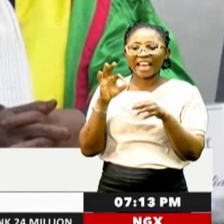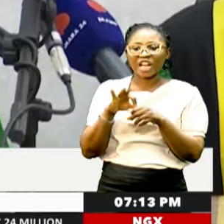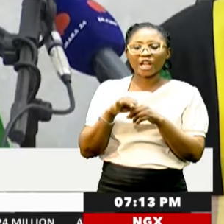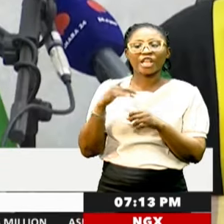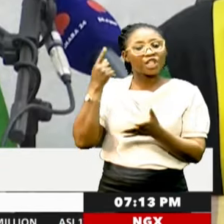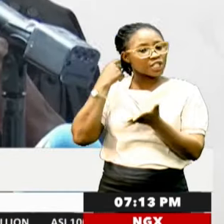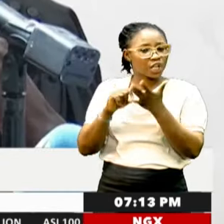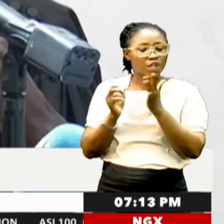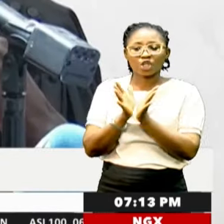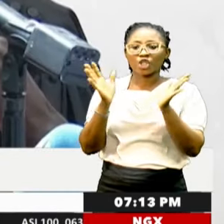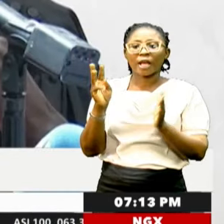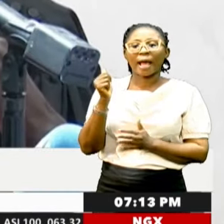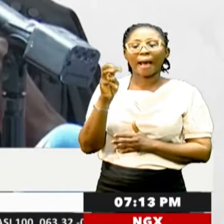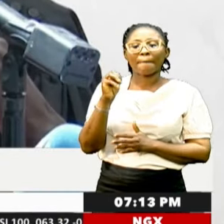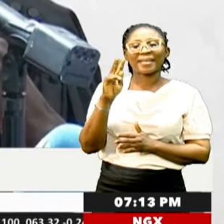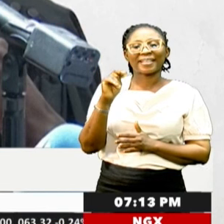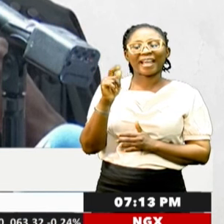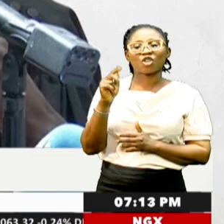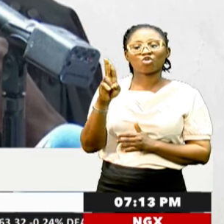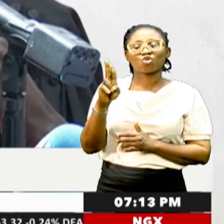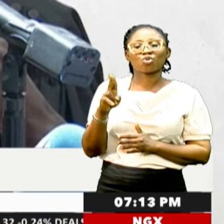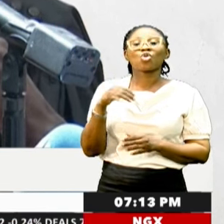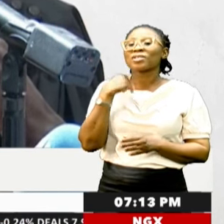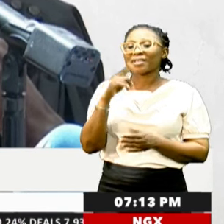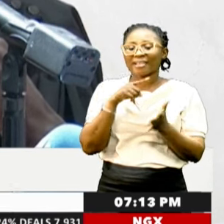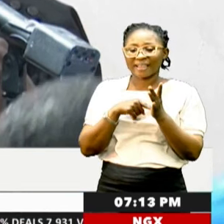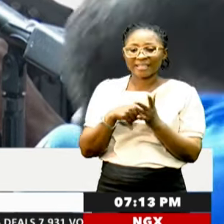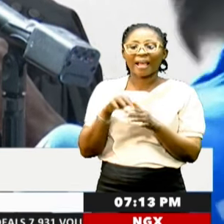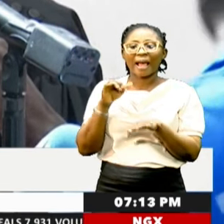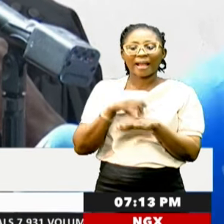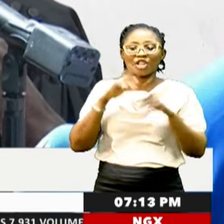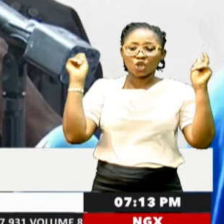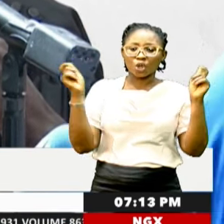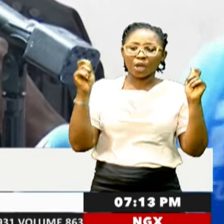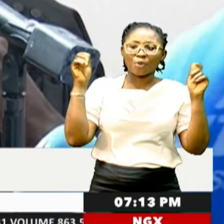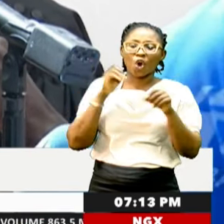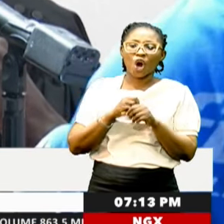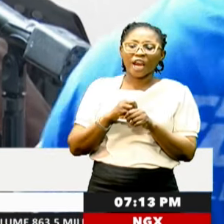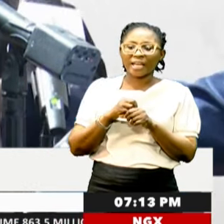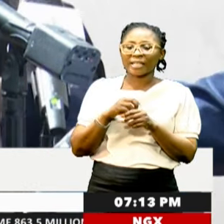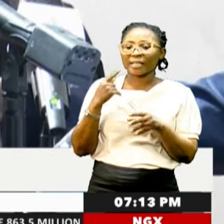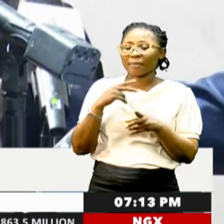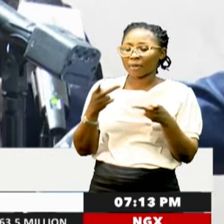its Secretary-General, Aminatou Mint al-Khalas, stood at these at a ceremony in Narkshod.